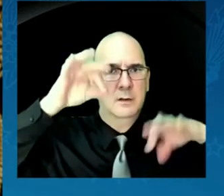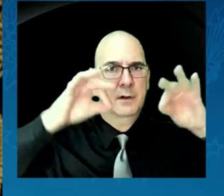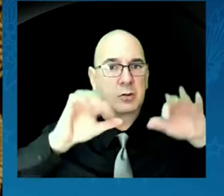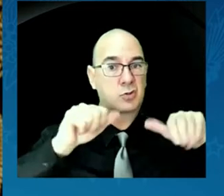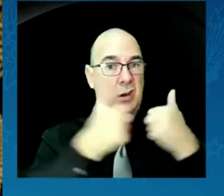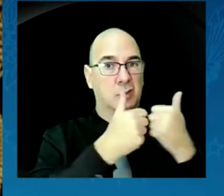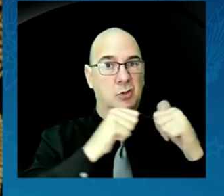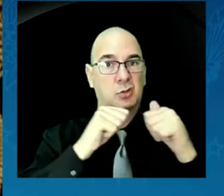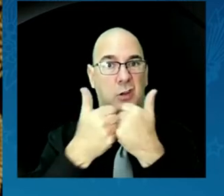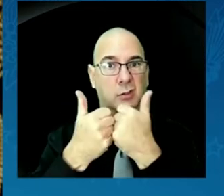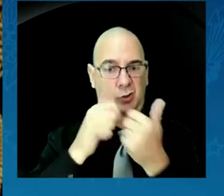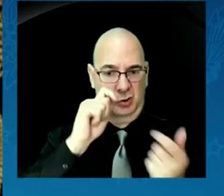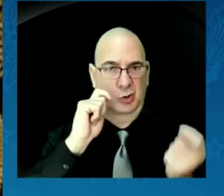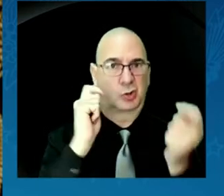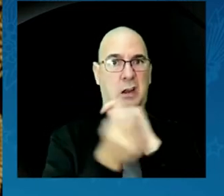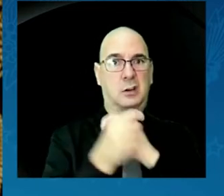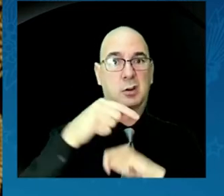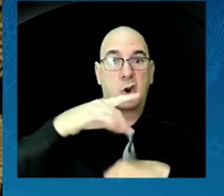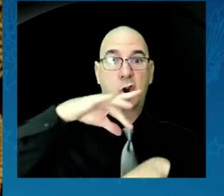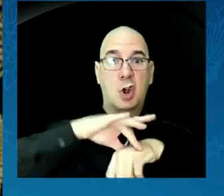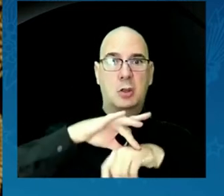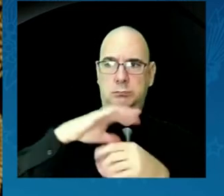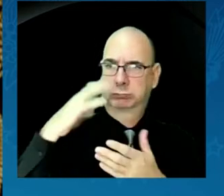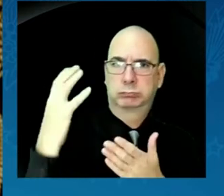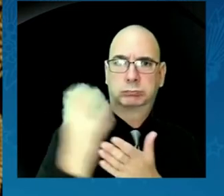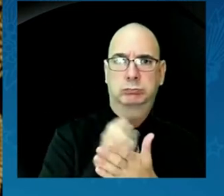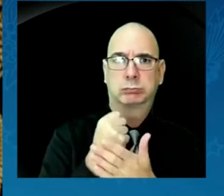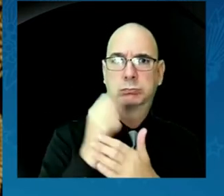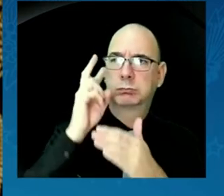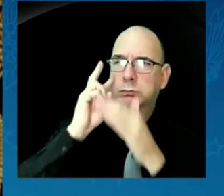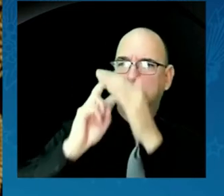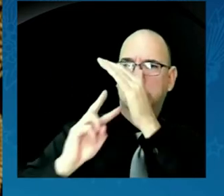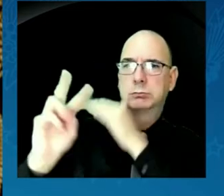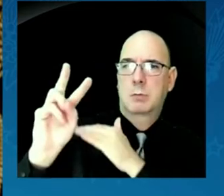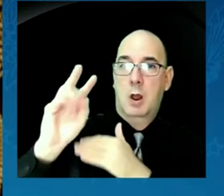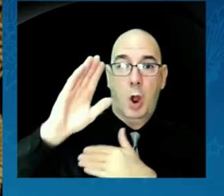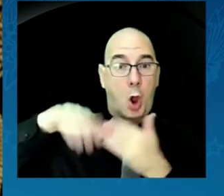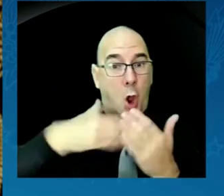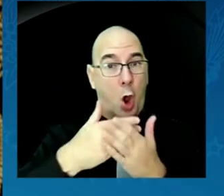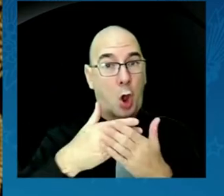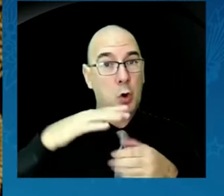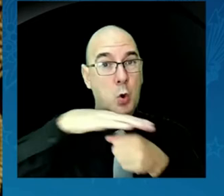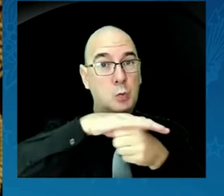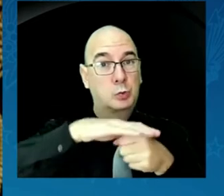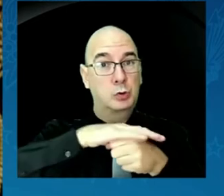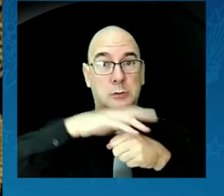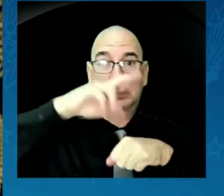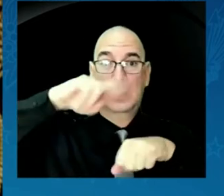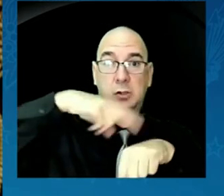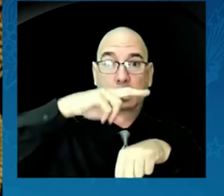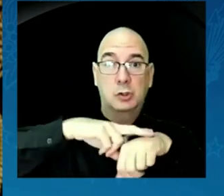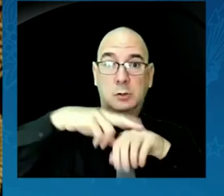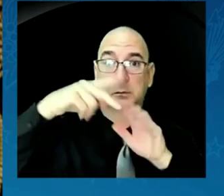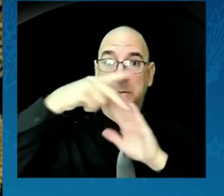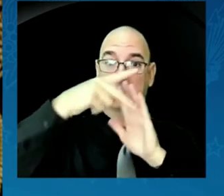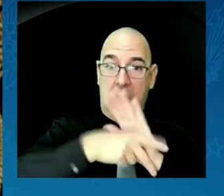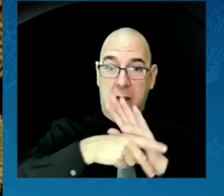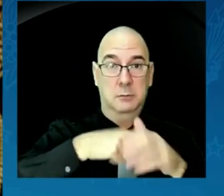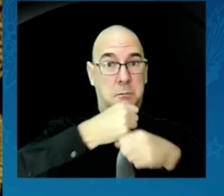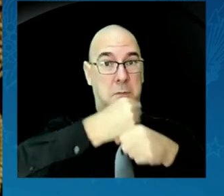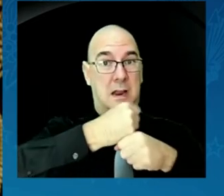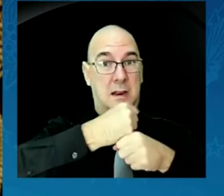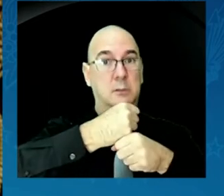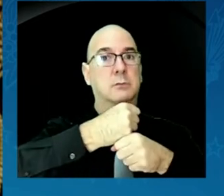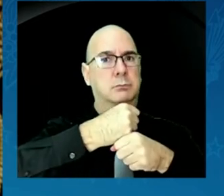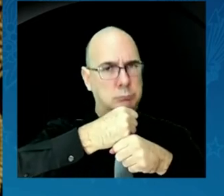garner the foresight in all local and national policymaking to do what is right for all of us who share this home of